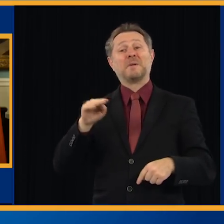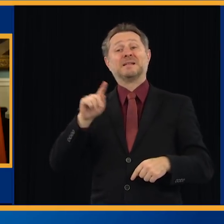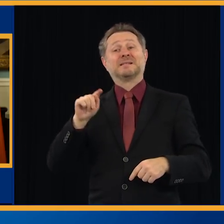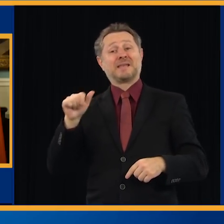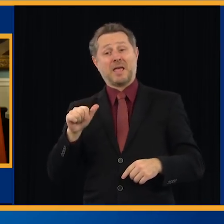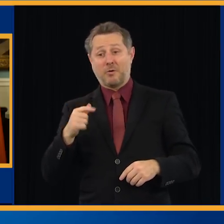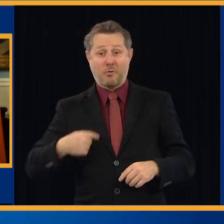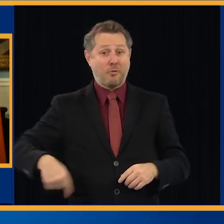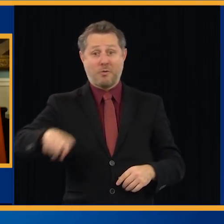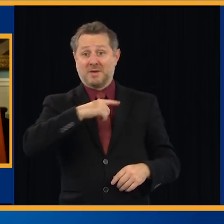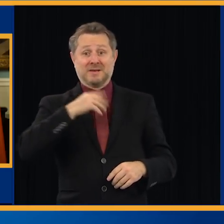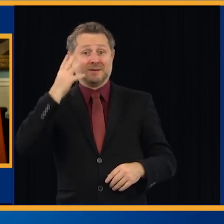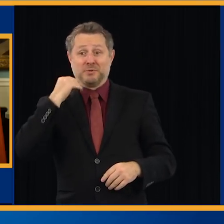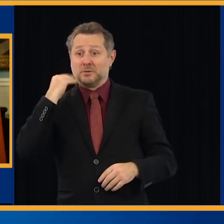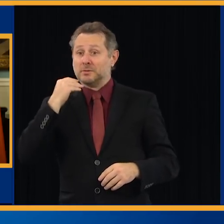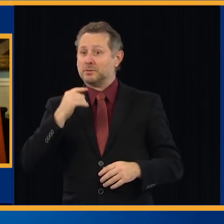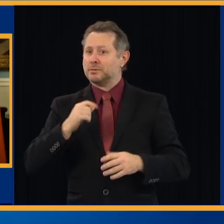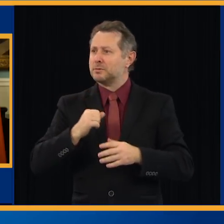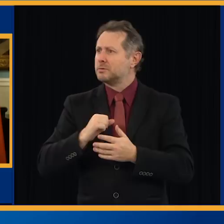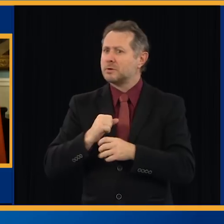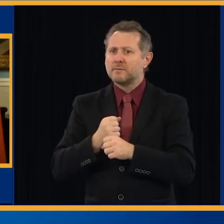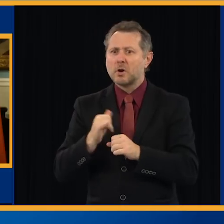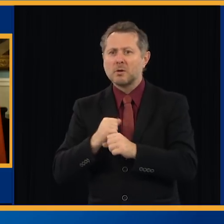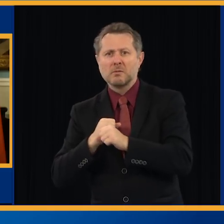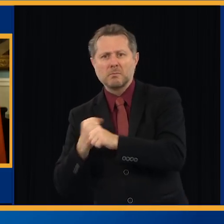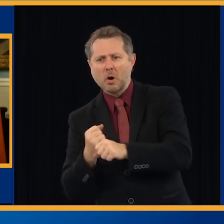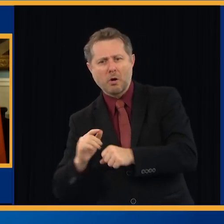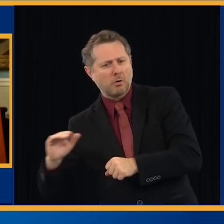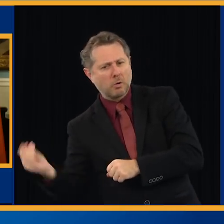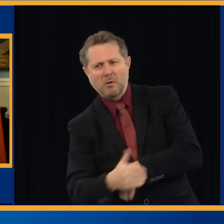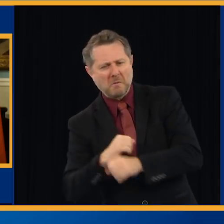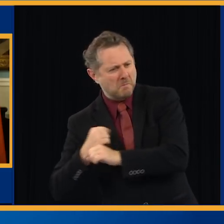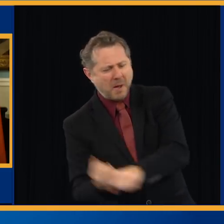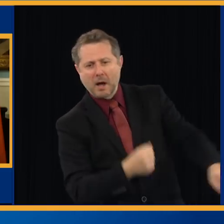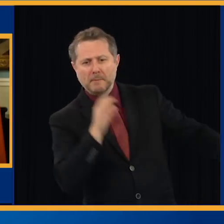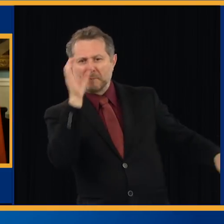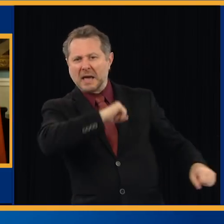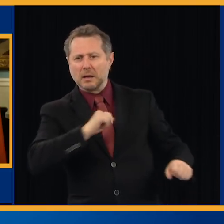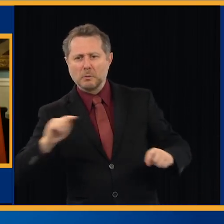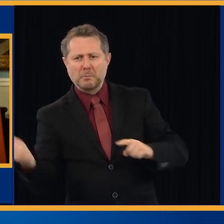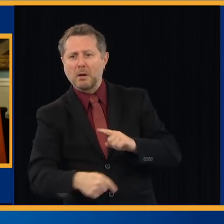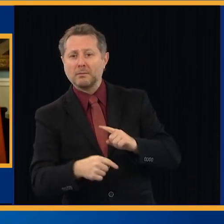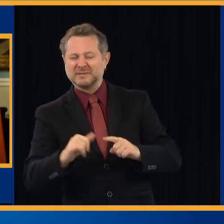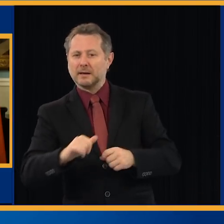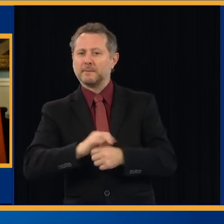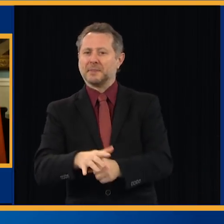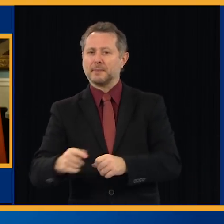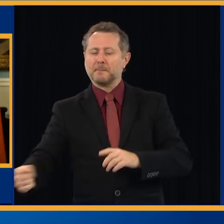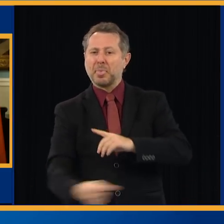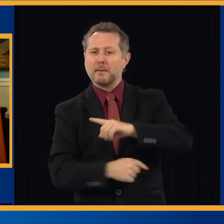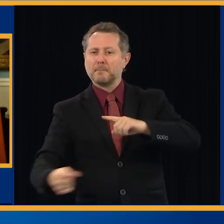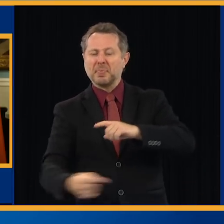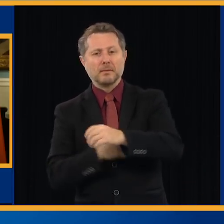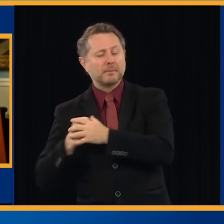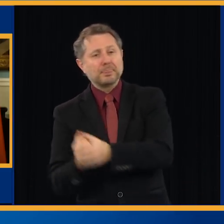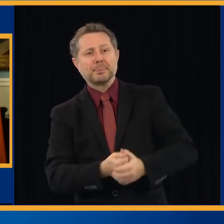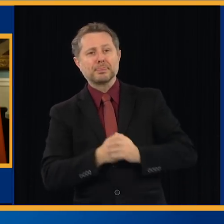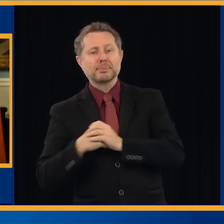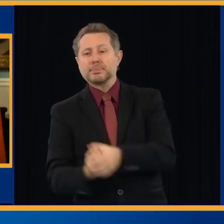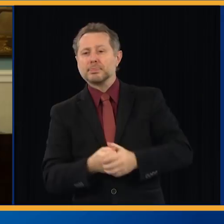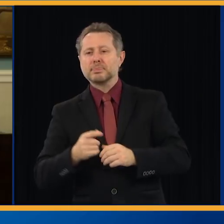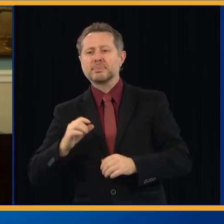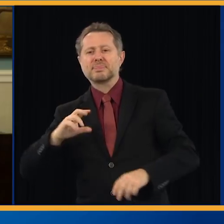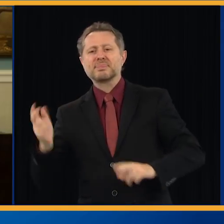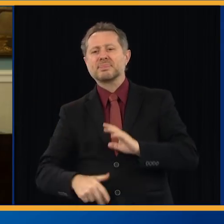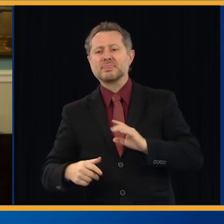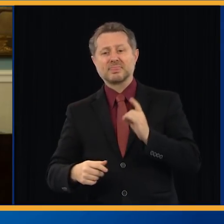lives with this pandemic. But look at the consistent heroism of the health care workers,